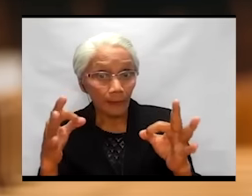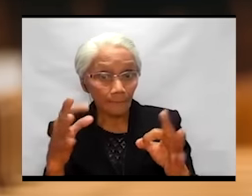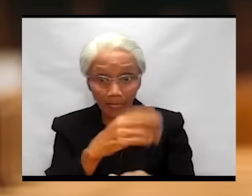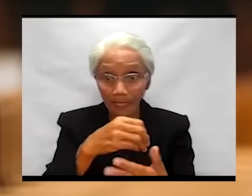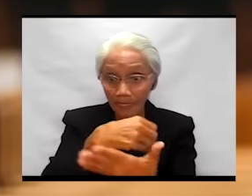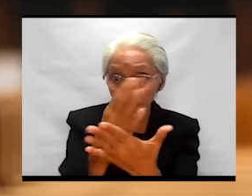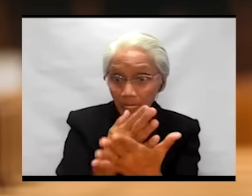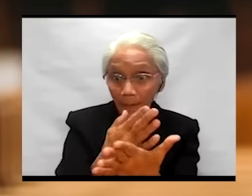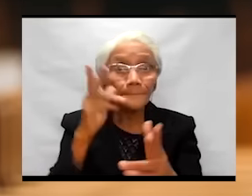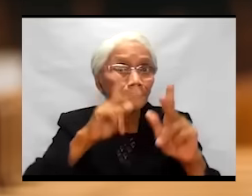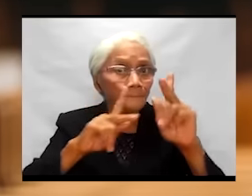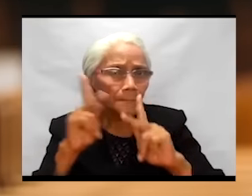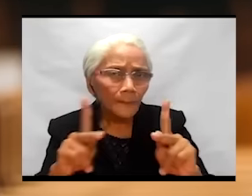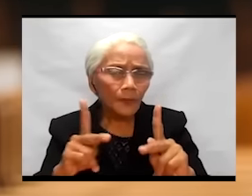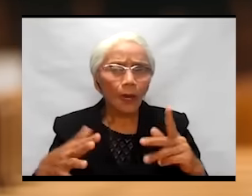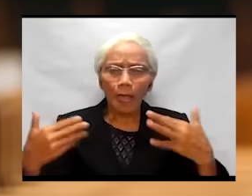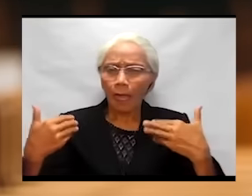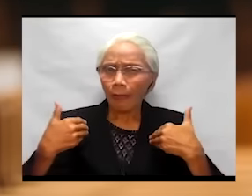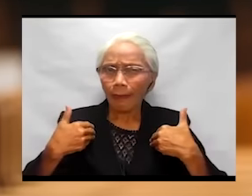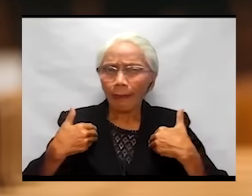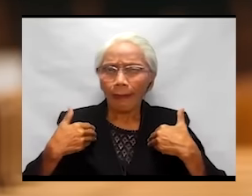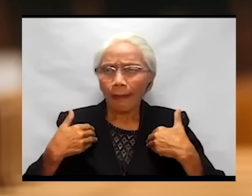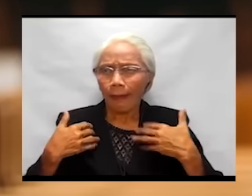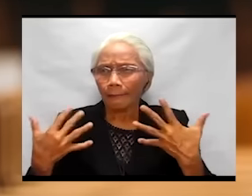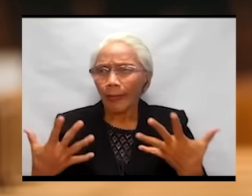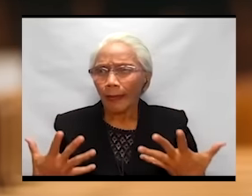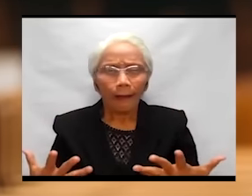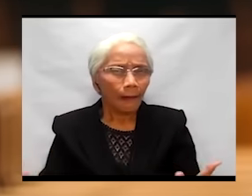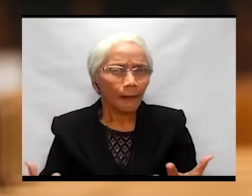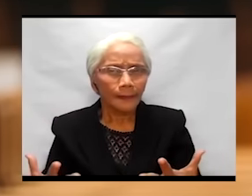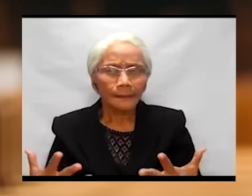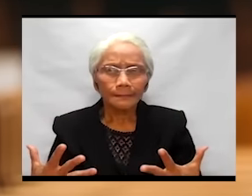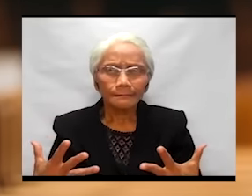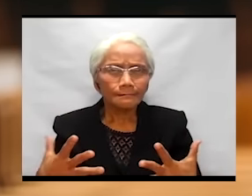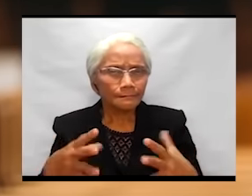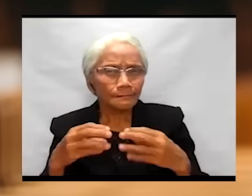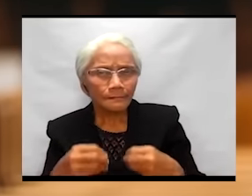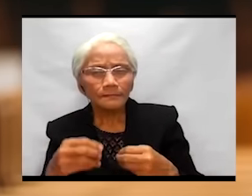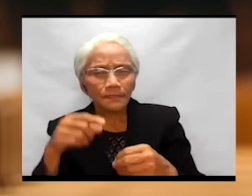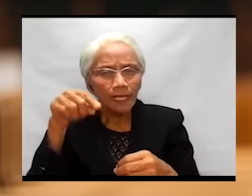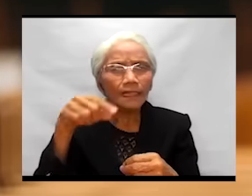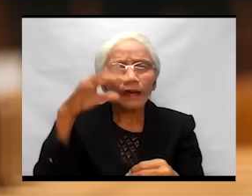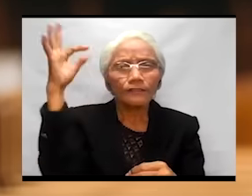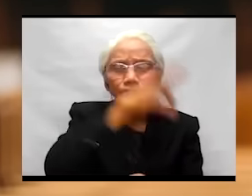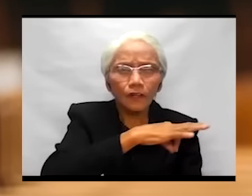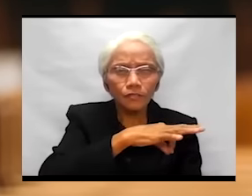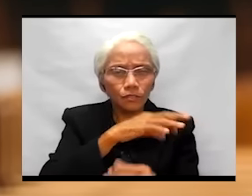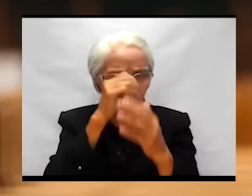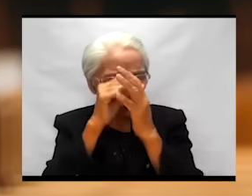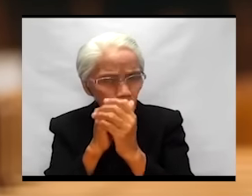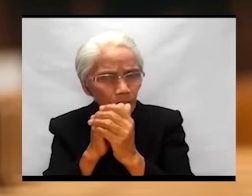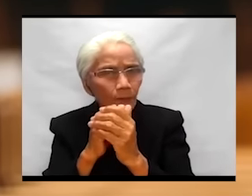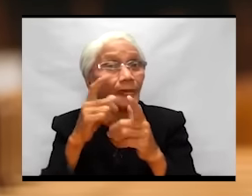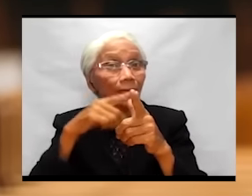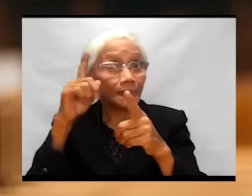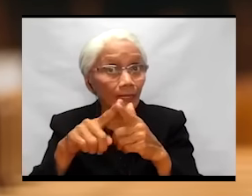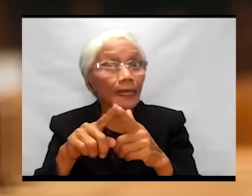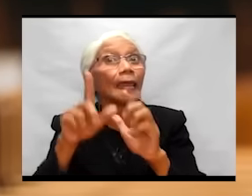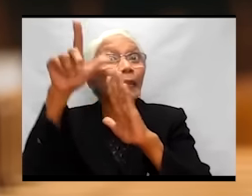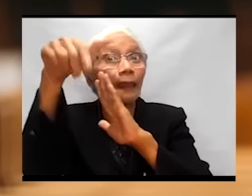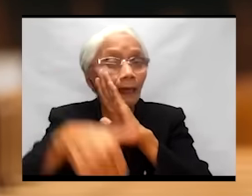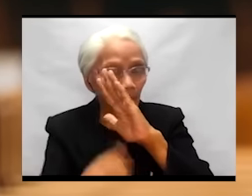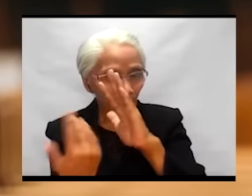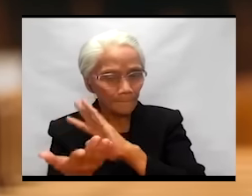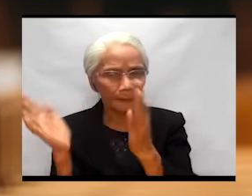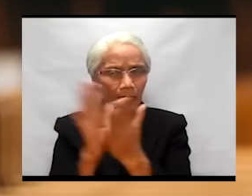And some people have succumbed to that false worship, and later on they have been